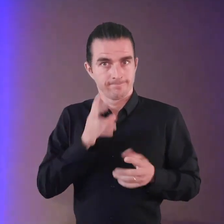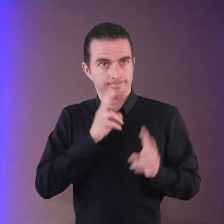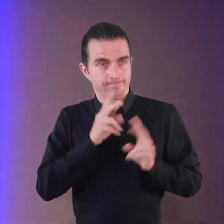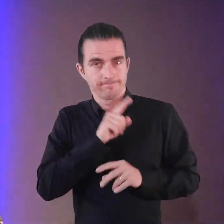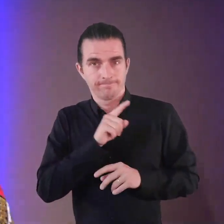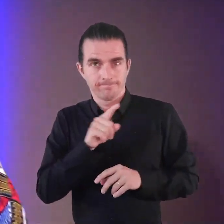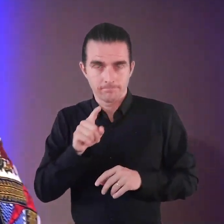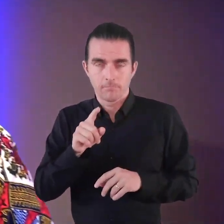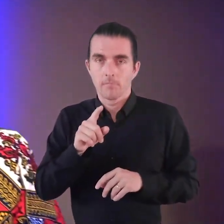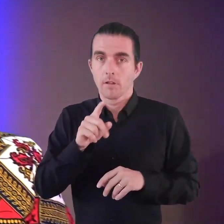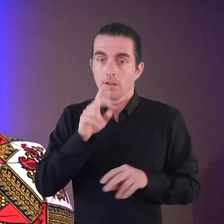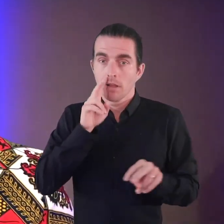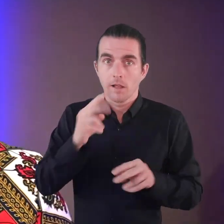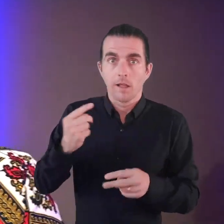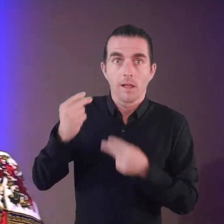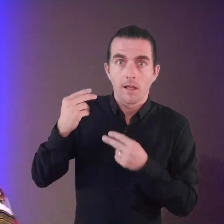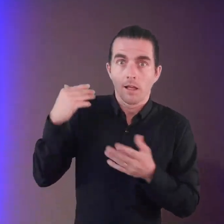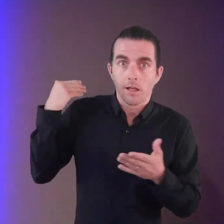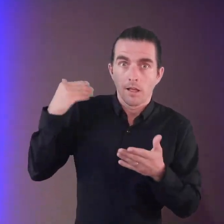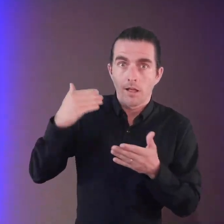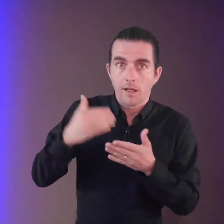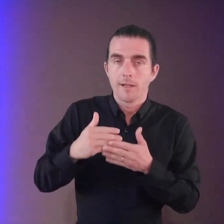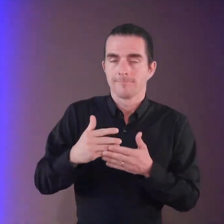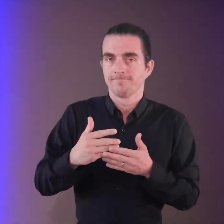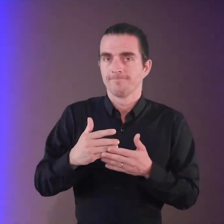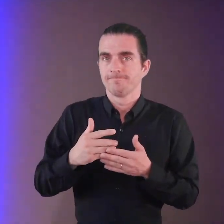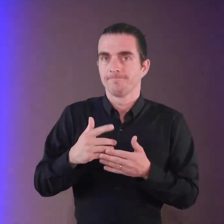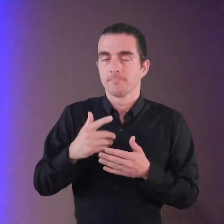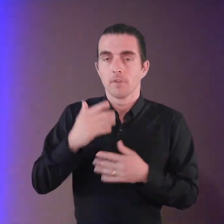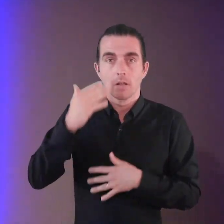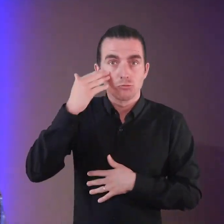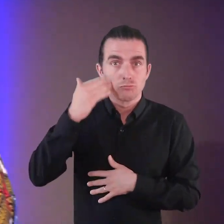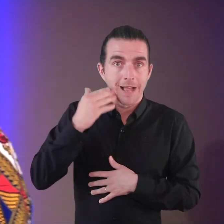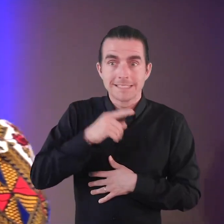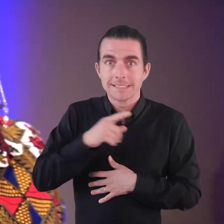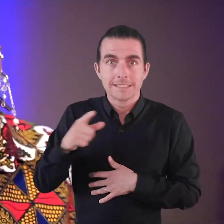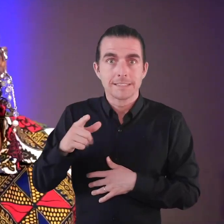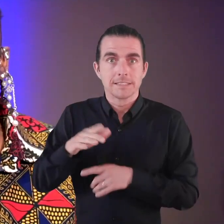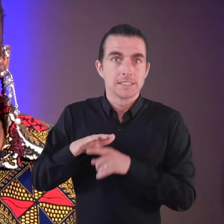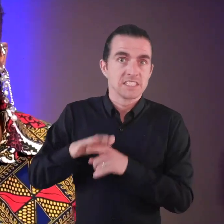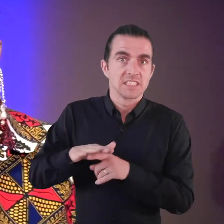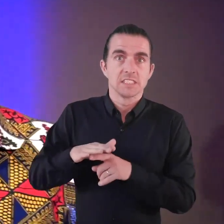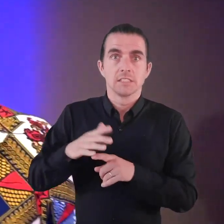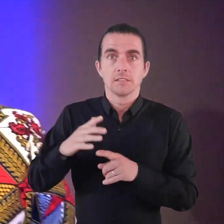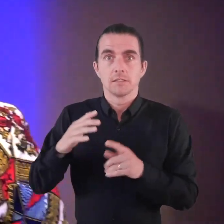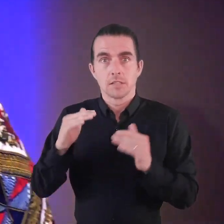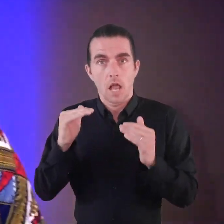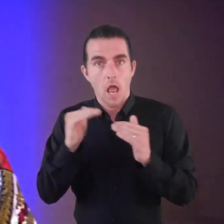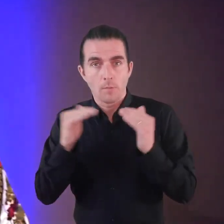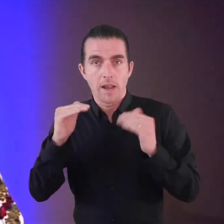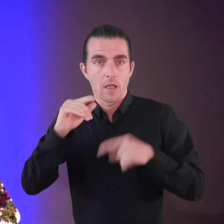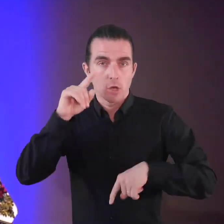And still, how that timeline casts such a shadow over race relations and equality and diversity